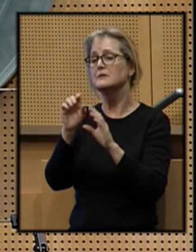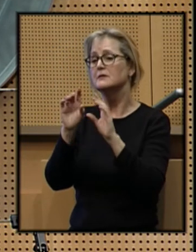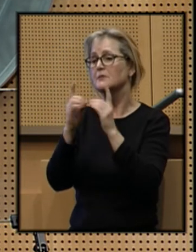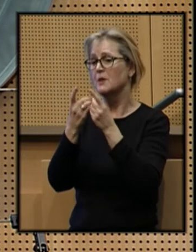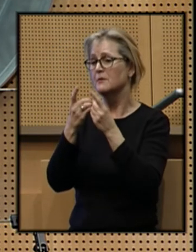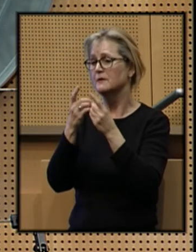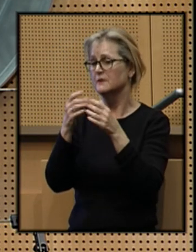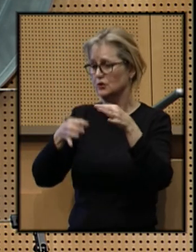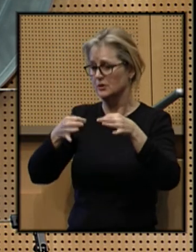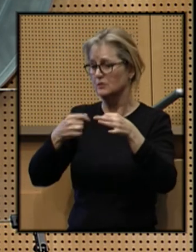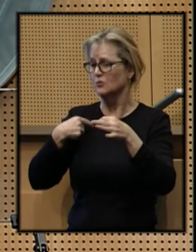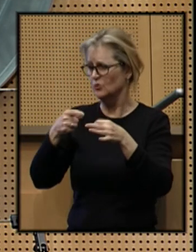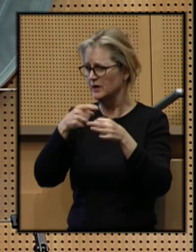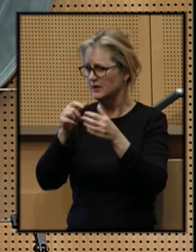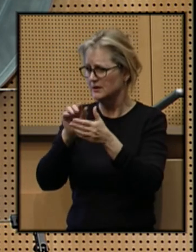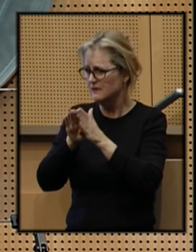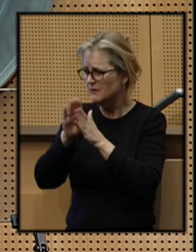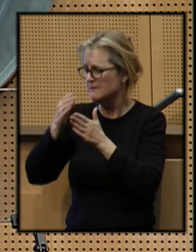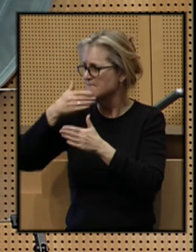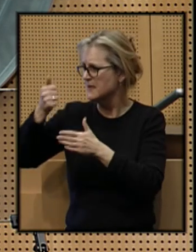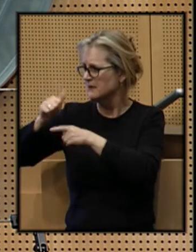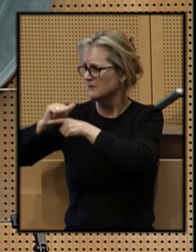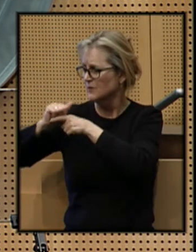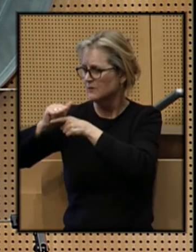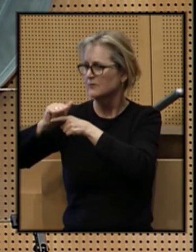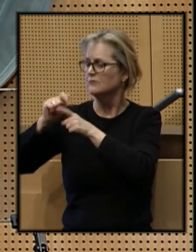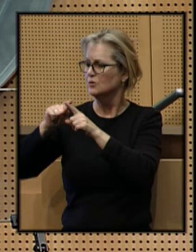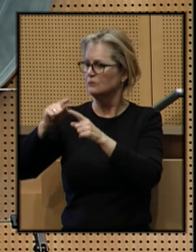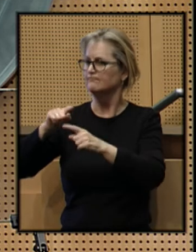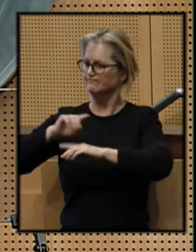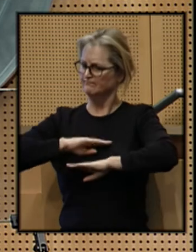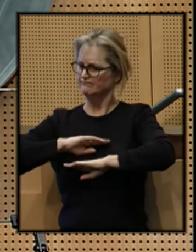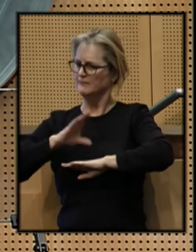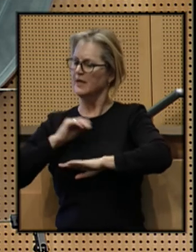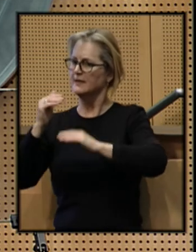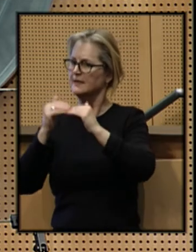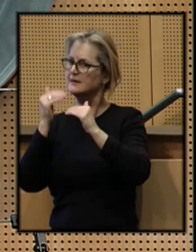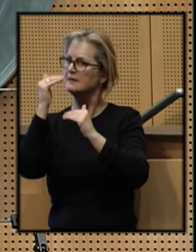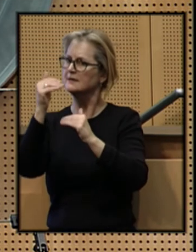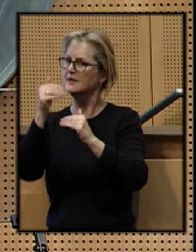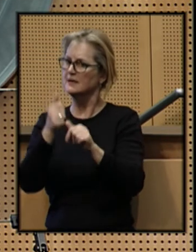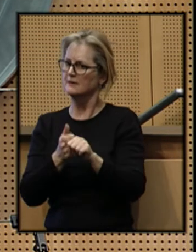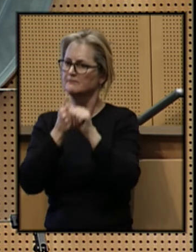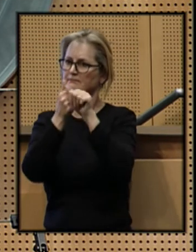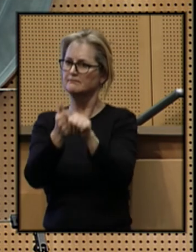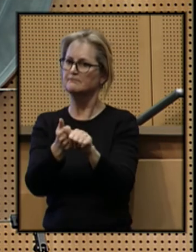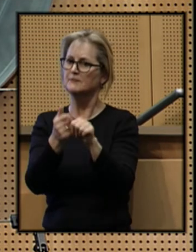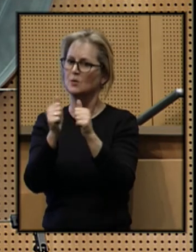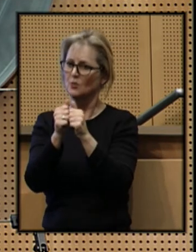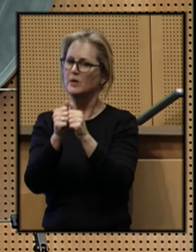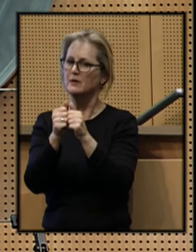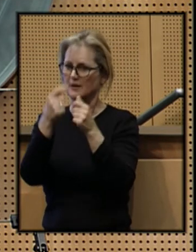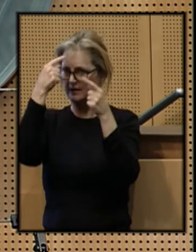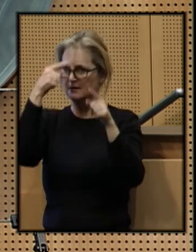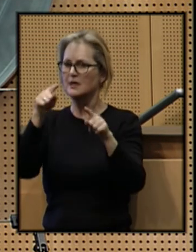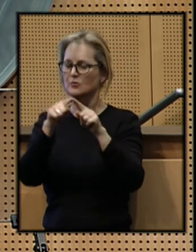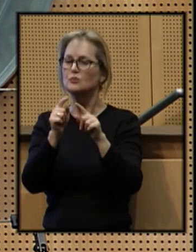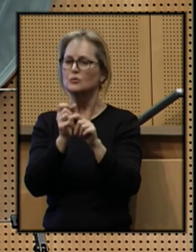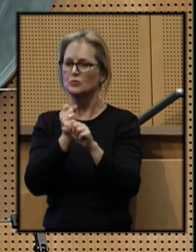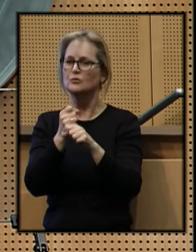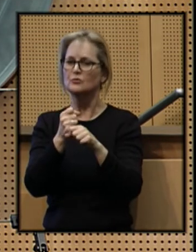Together, we are developing best practices to meet and exceed compliance with the consent decree.